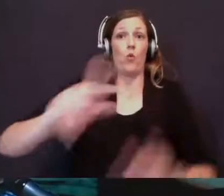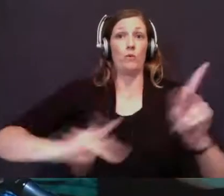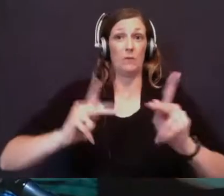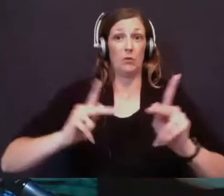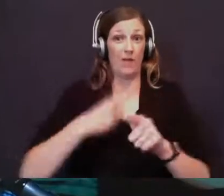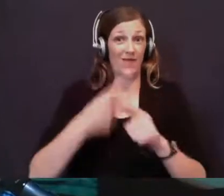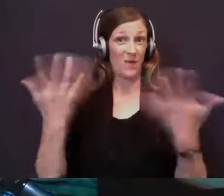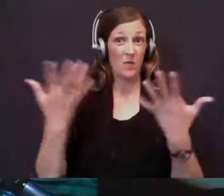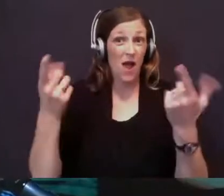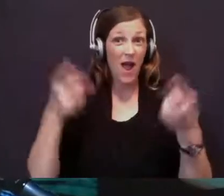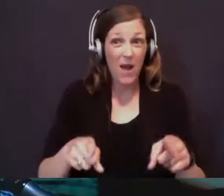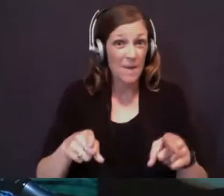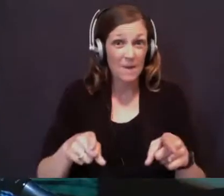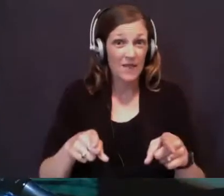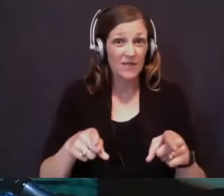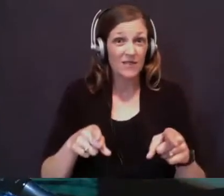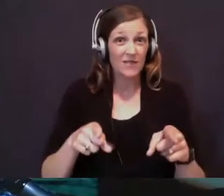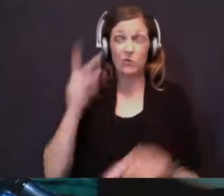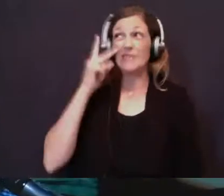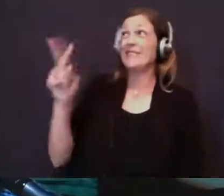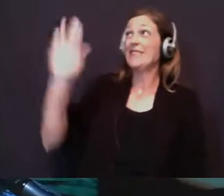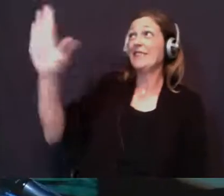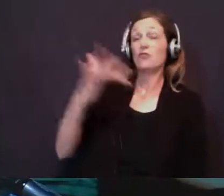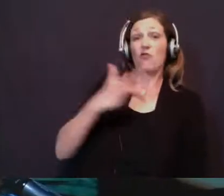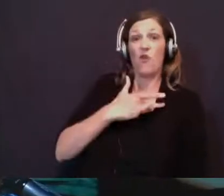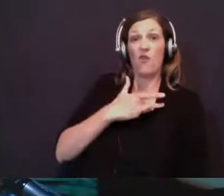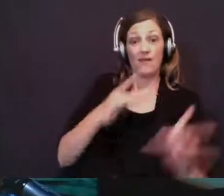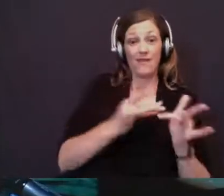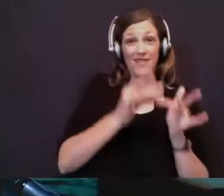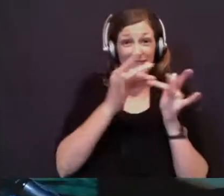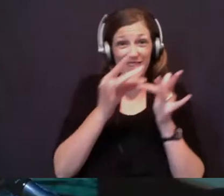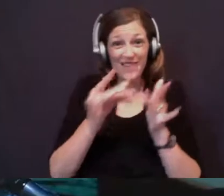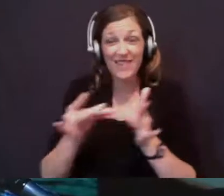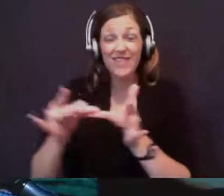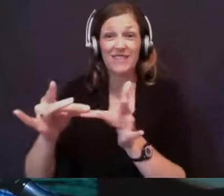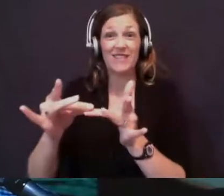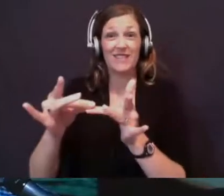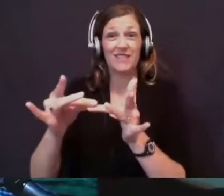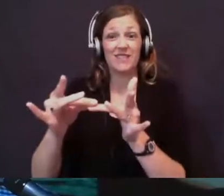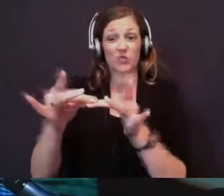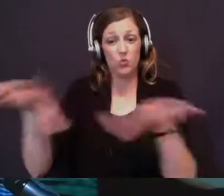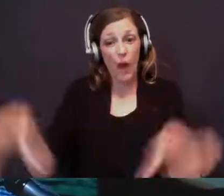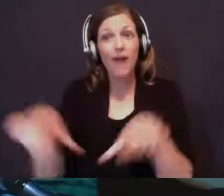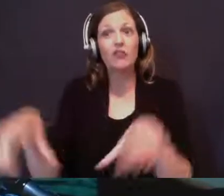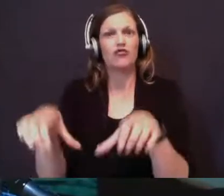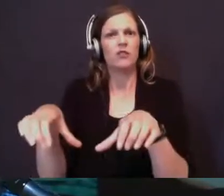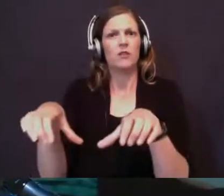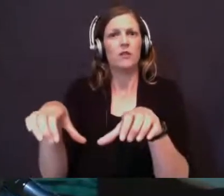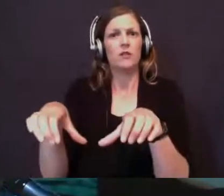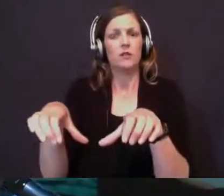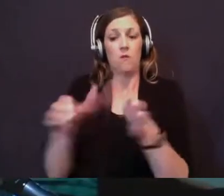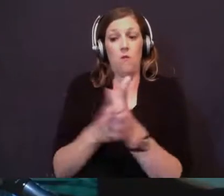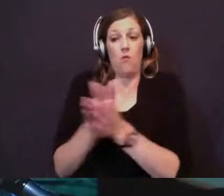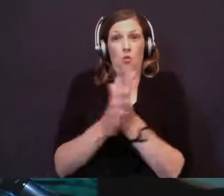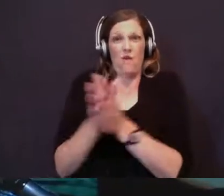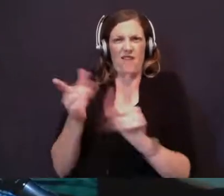happen out of this connection of seeing the heart of God, it would lead us to corresponding actions that are motivated